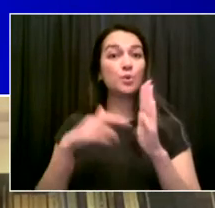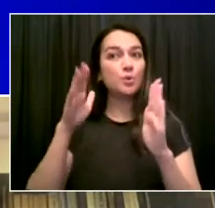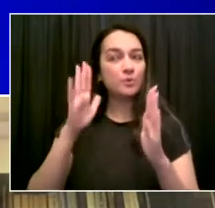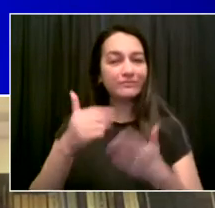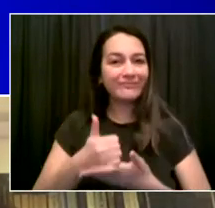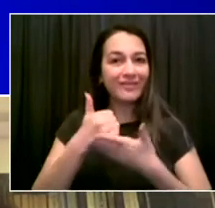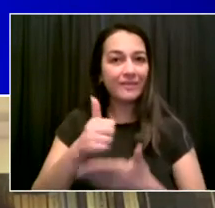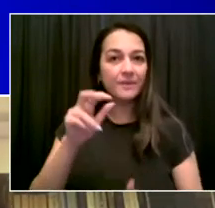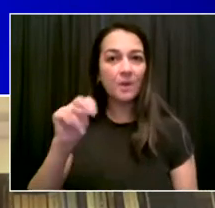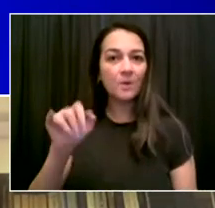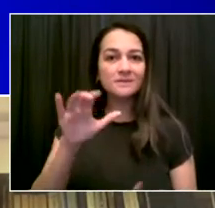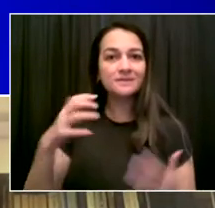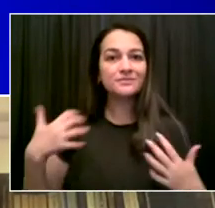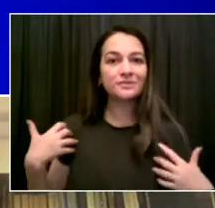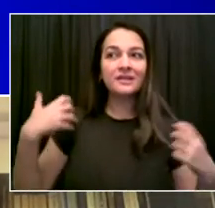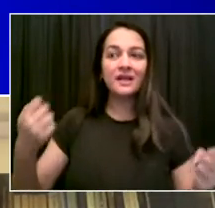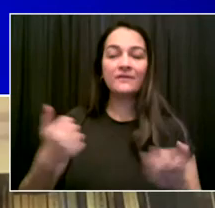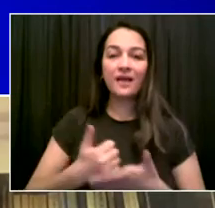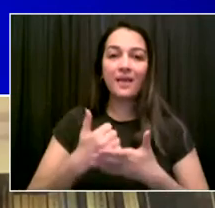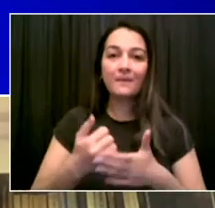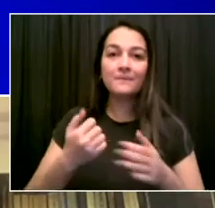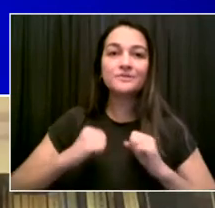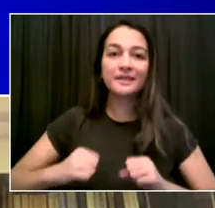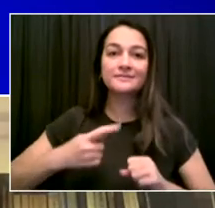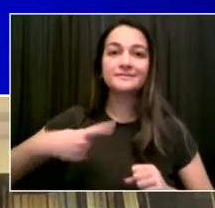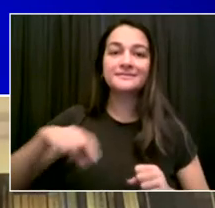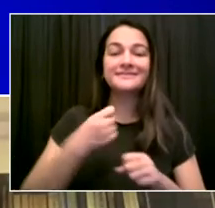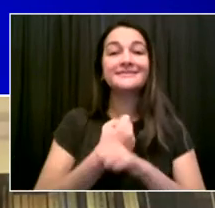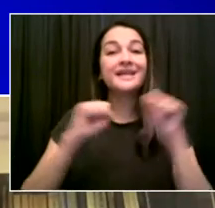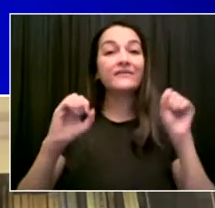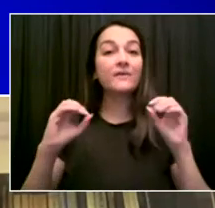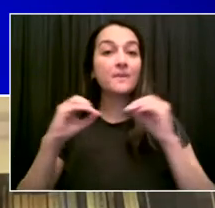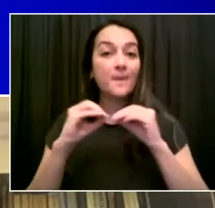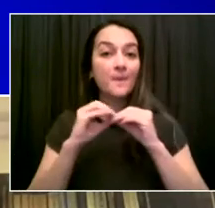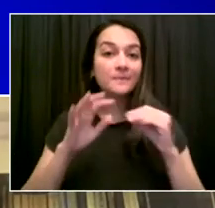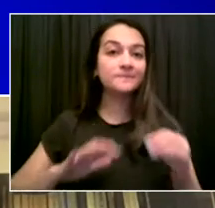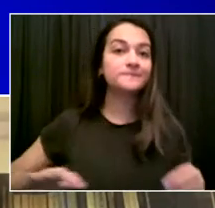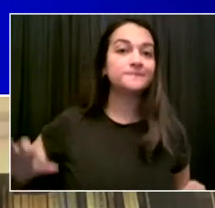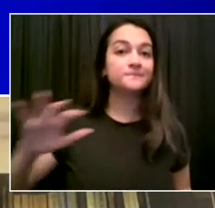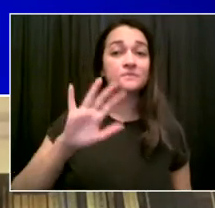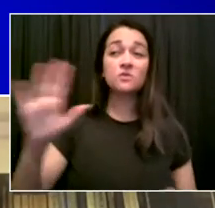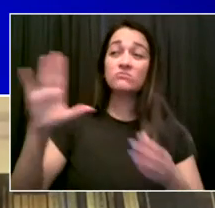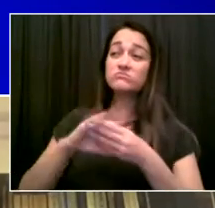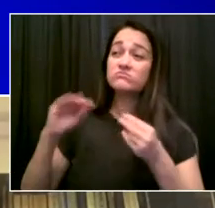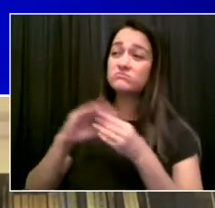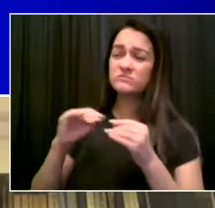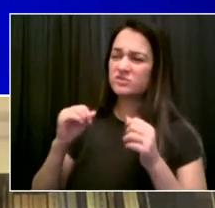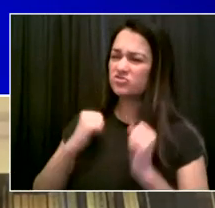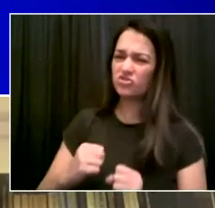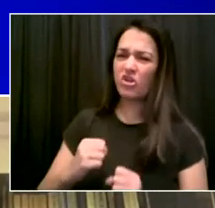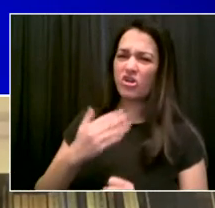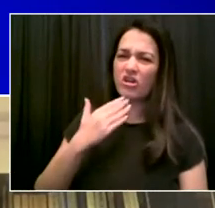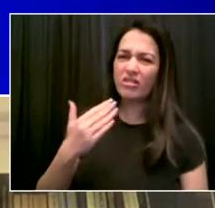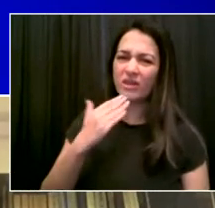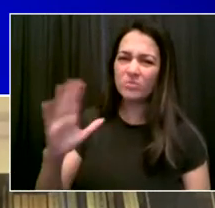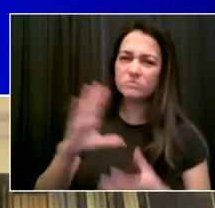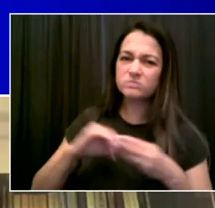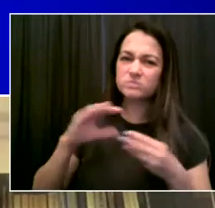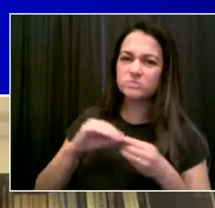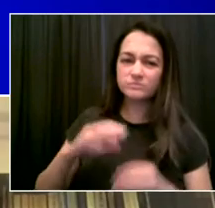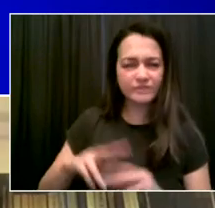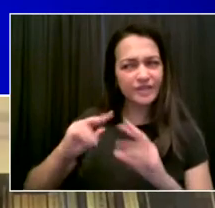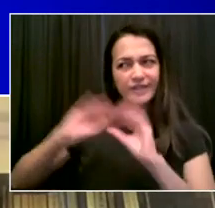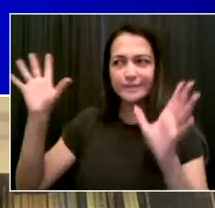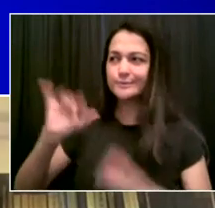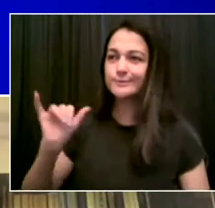thank you for joining us. And most especially, thank you for the extraordinary role you've played over recent years in doing